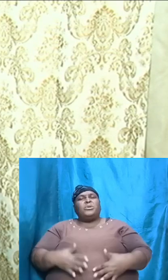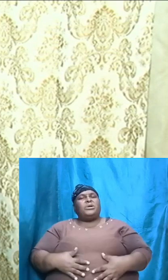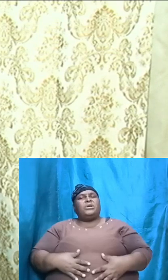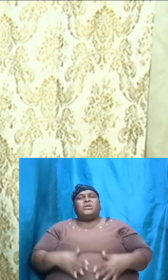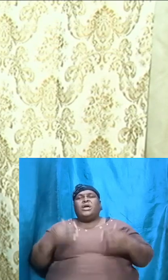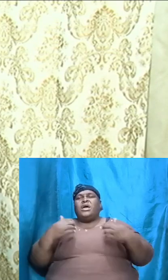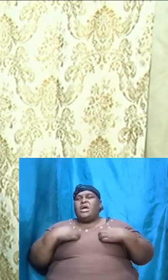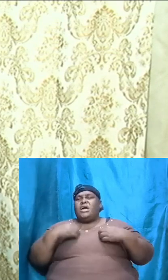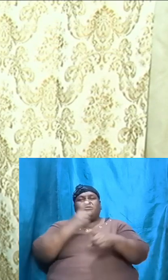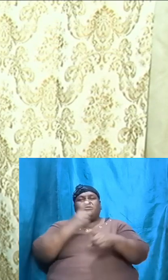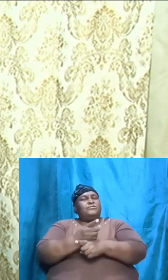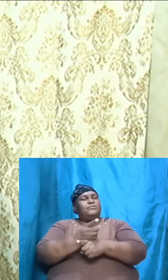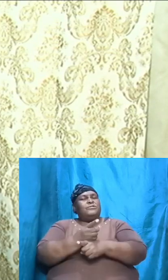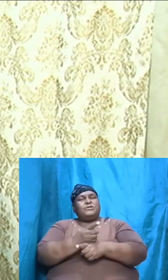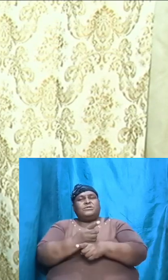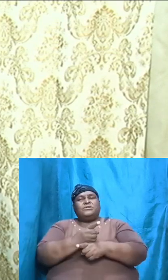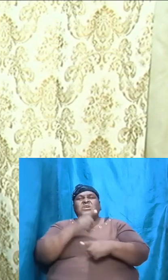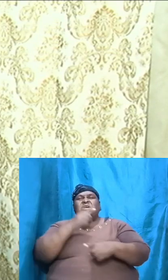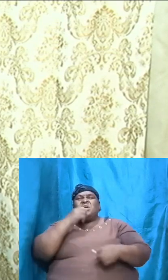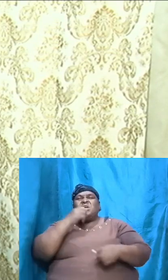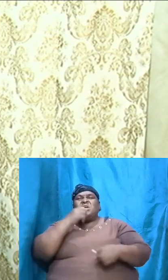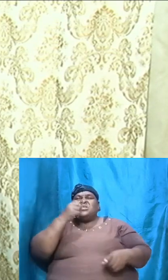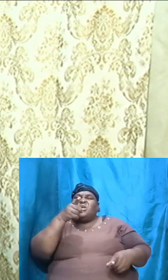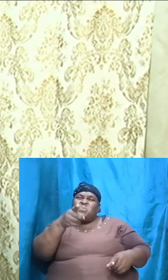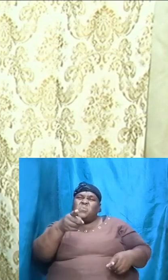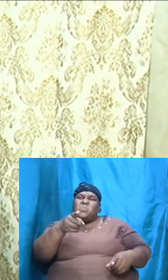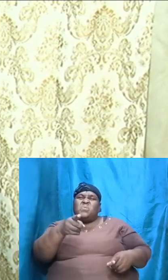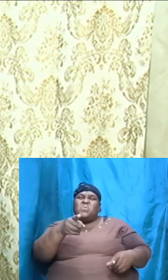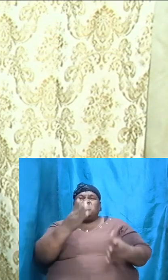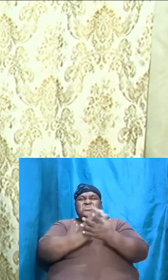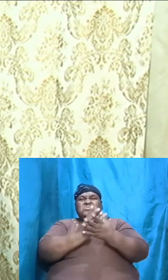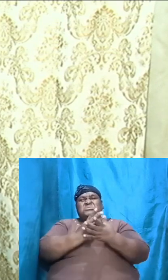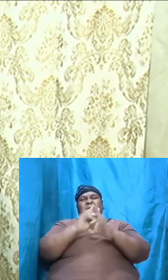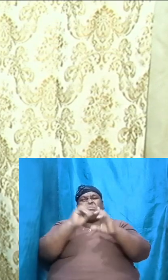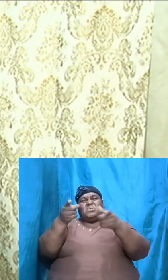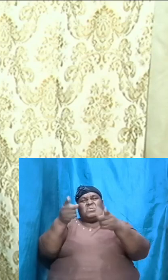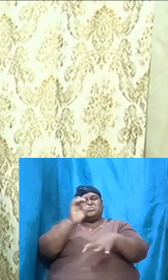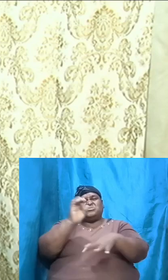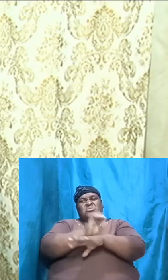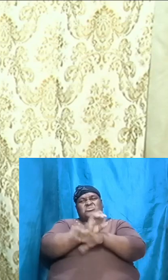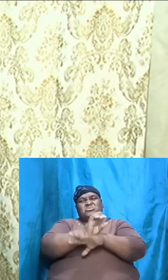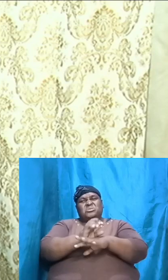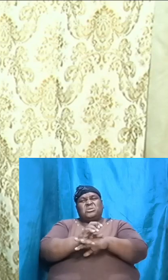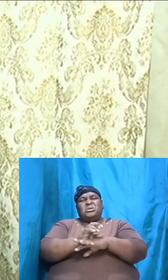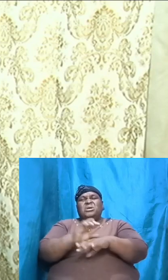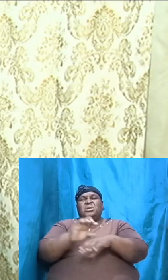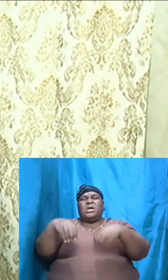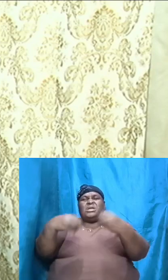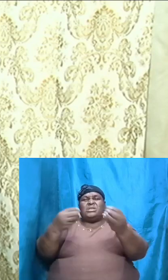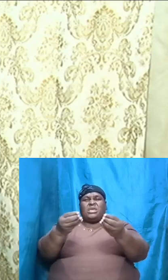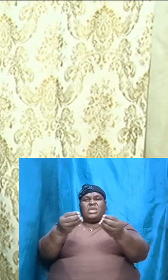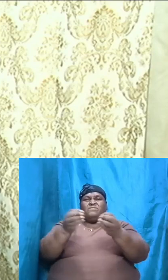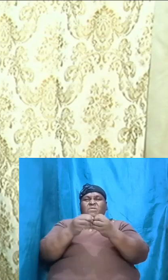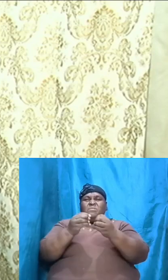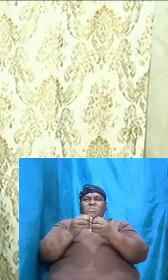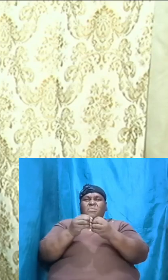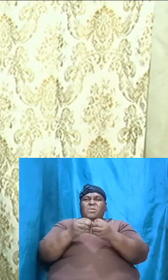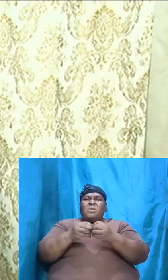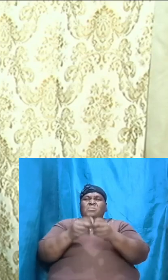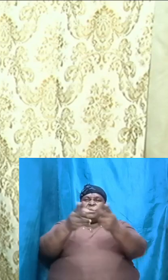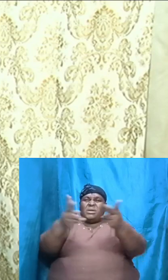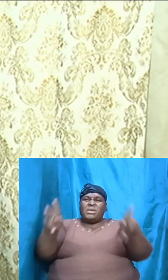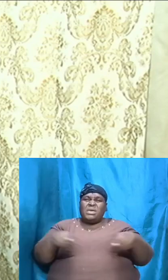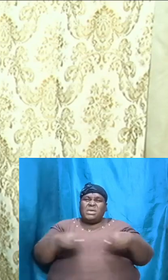have the right to tell you to cut down on all of these things and give more space to your secular pursuit